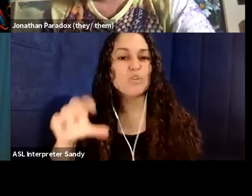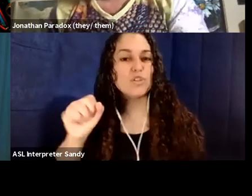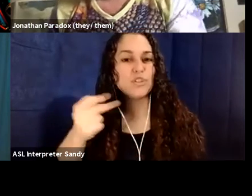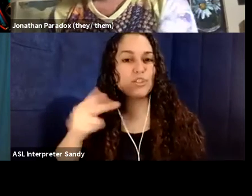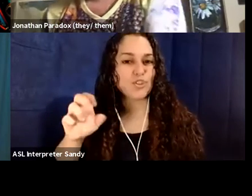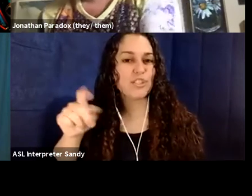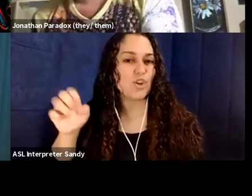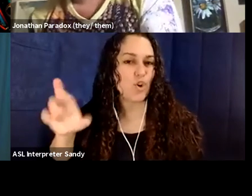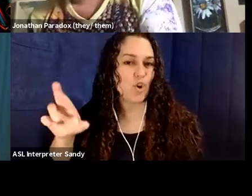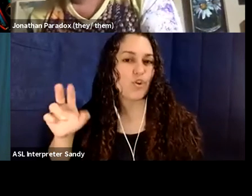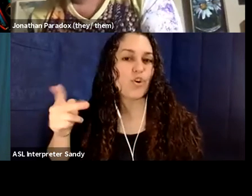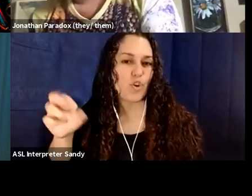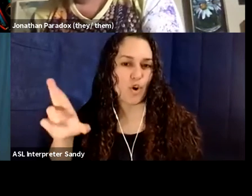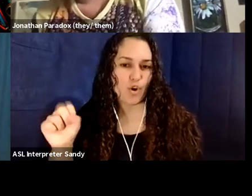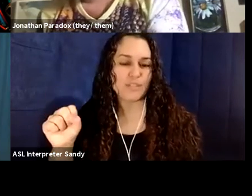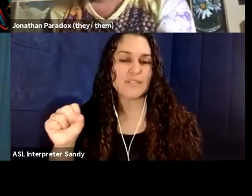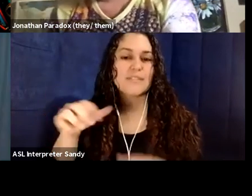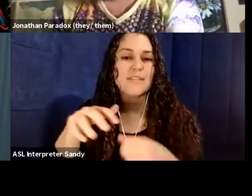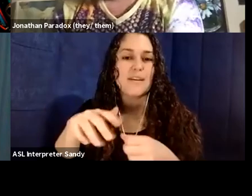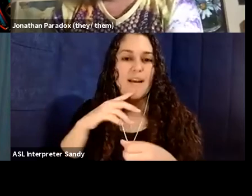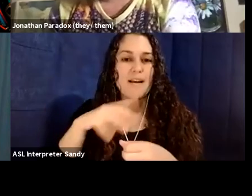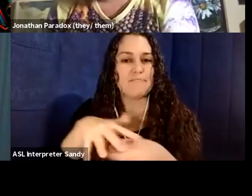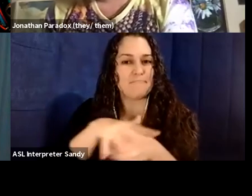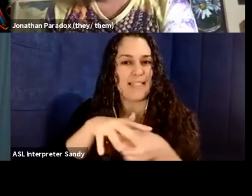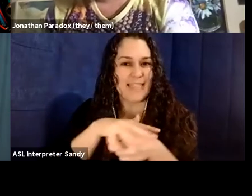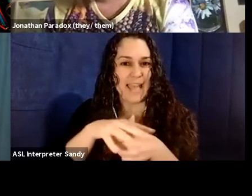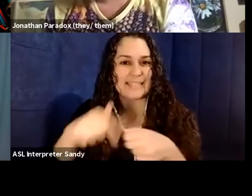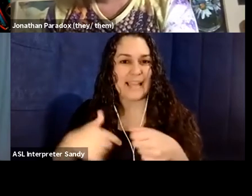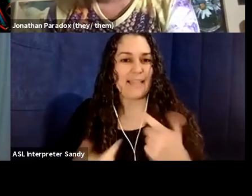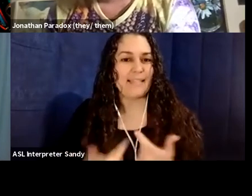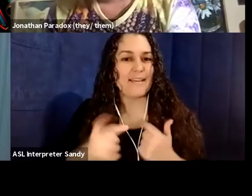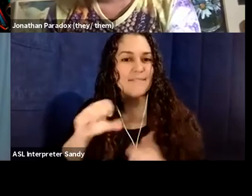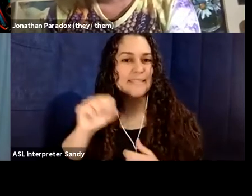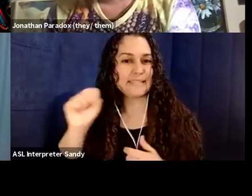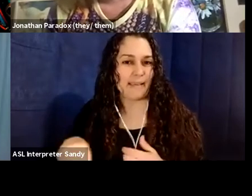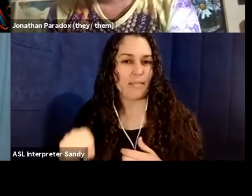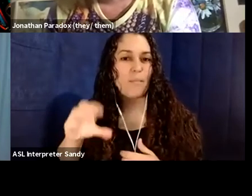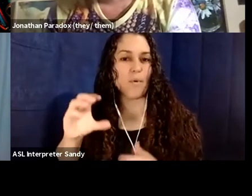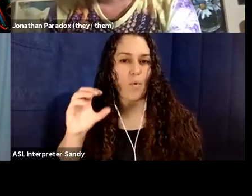hers. Land acknowledgement. I am in Salem, Oregon, um, um,